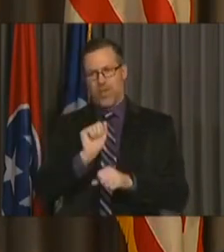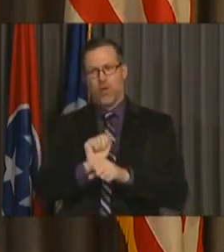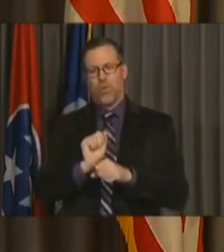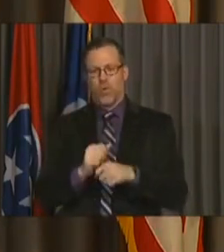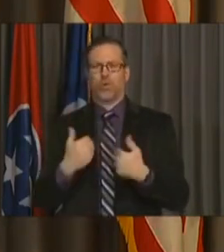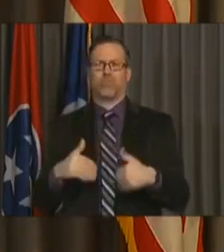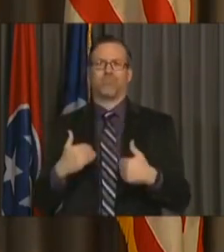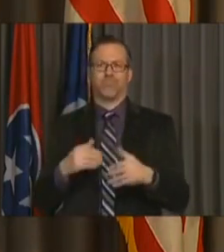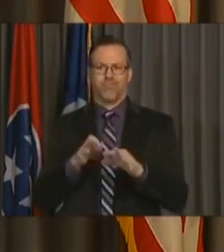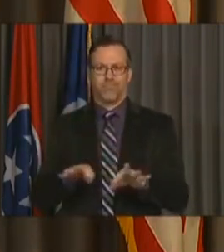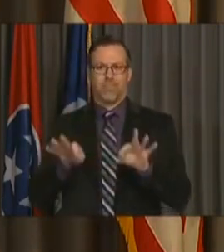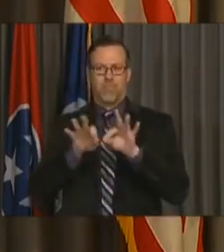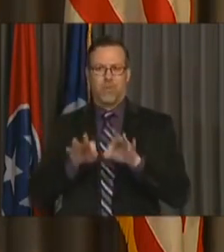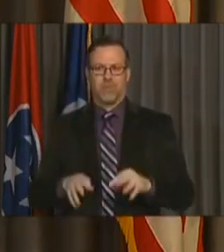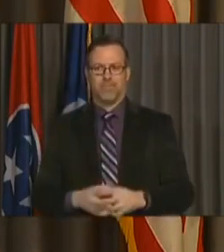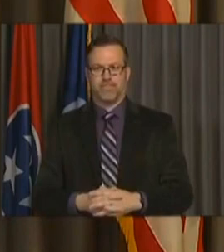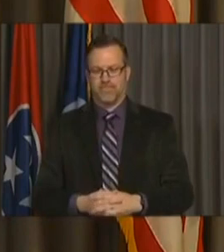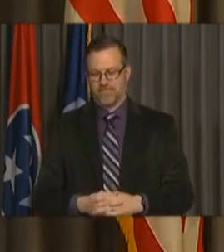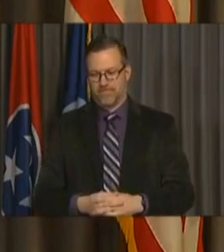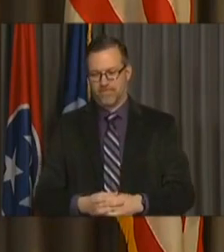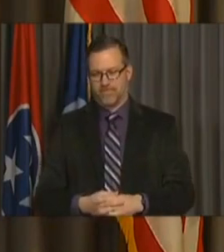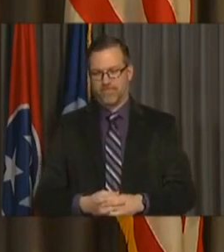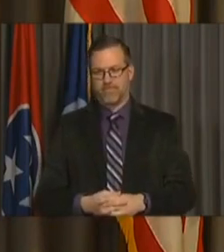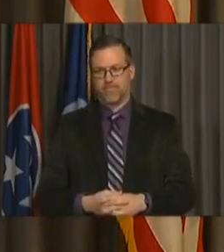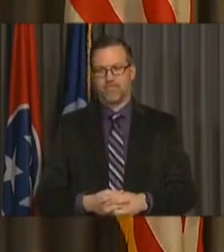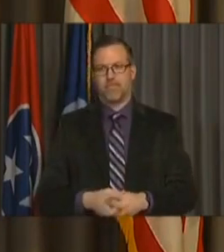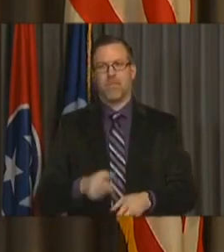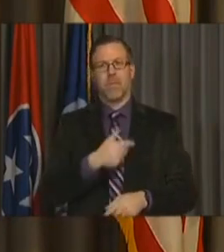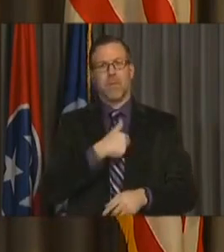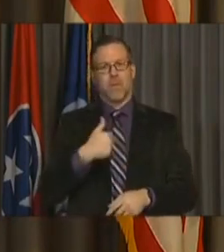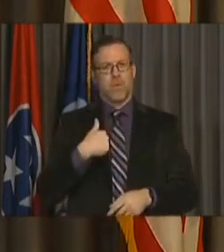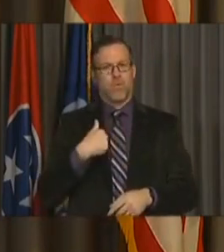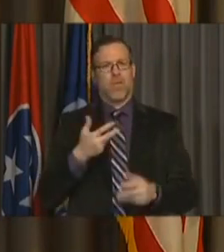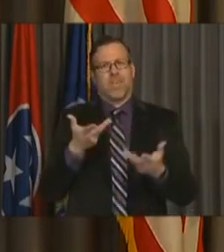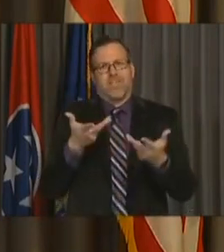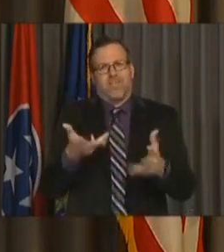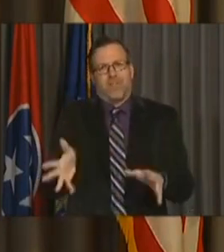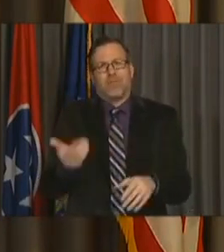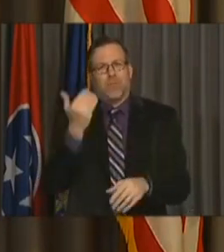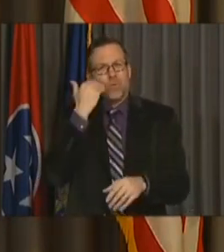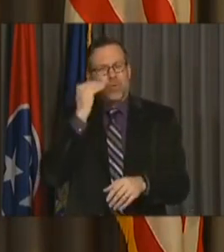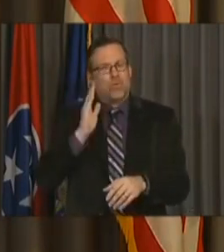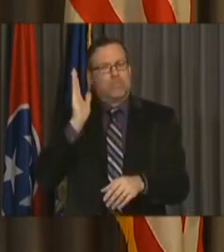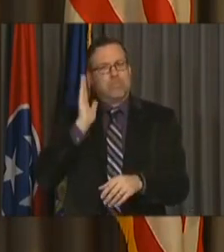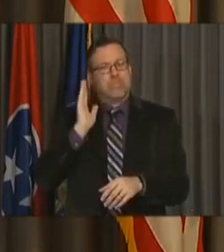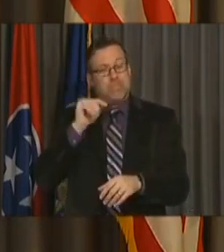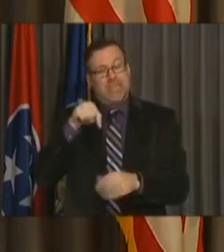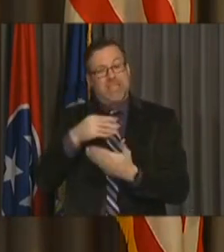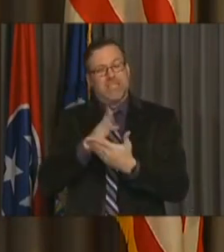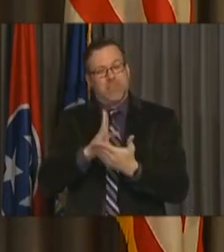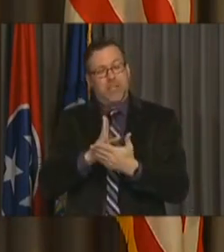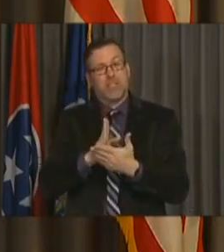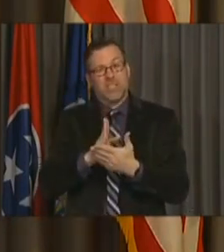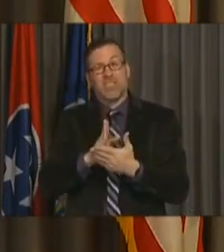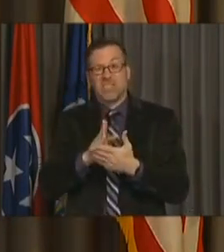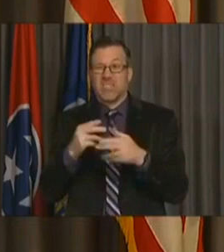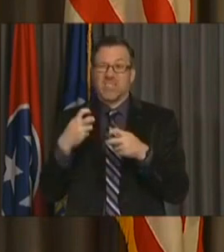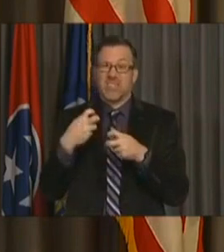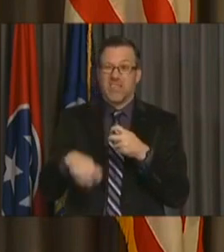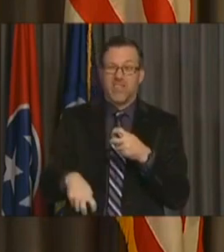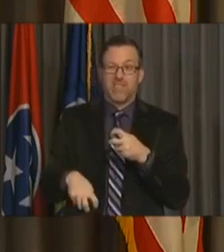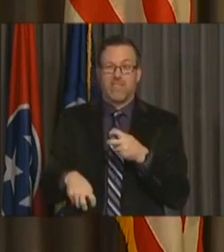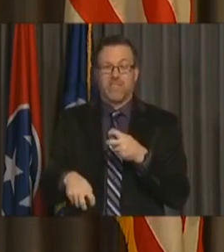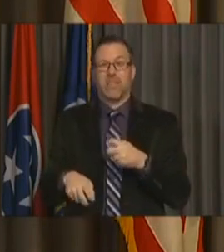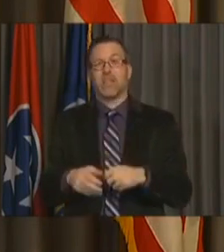So, we understood all along that this budget was going to be a challenge. We knew that coming into, we knew